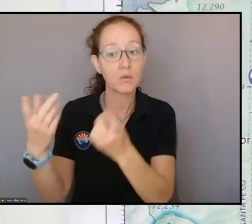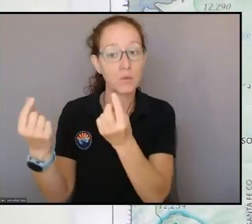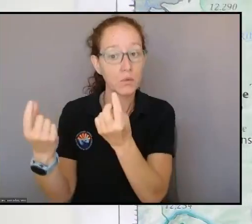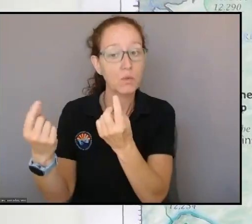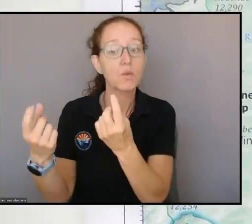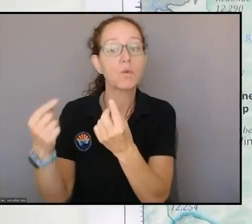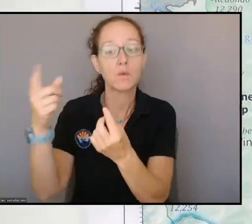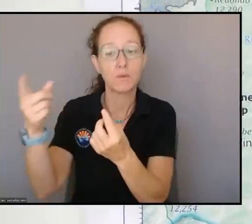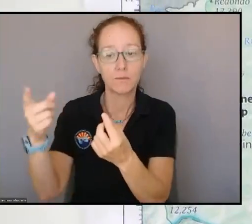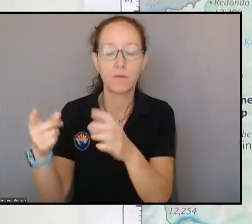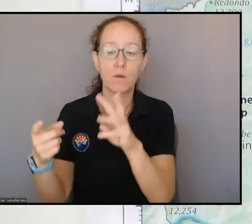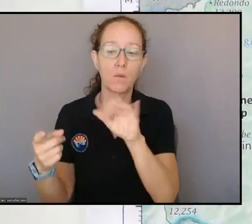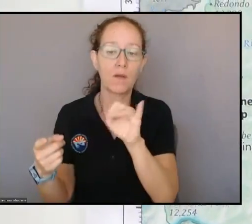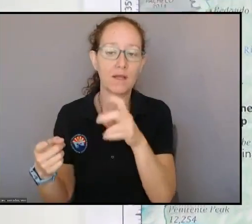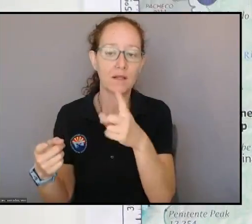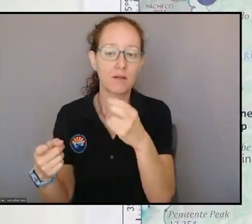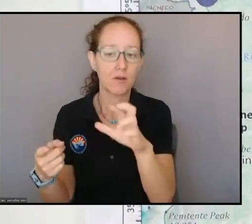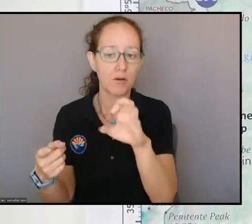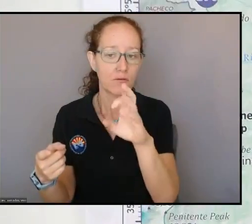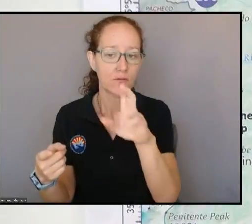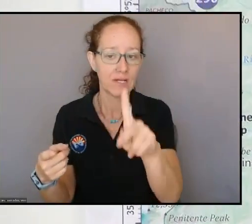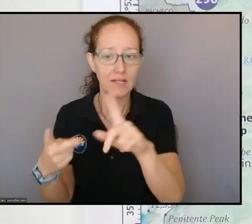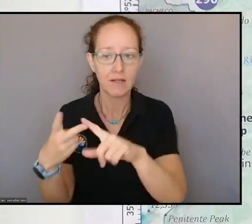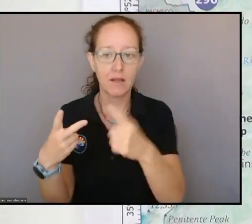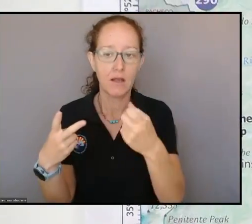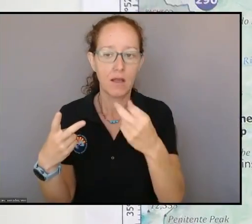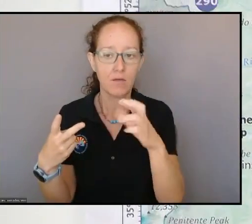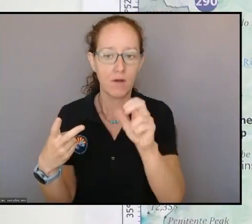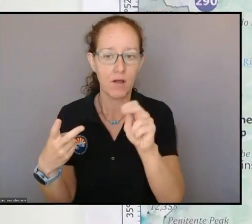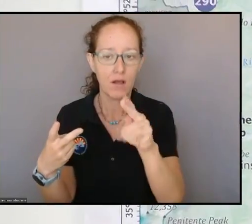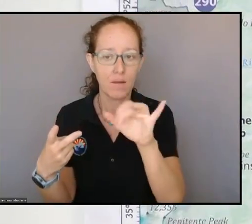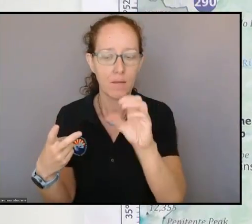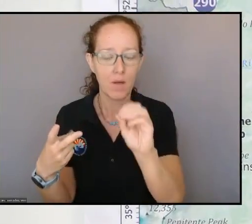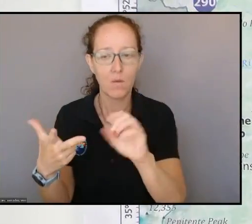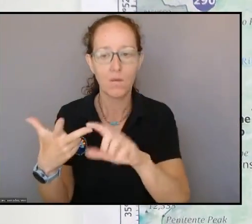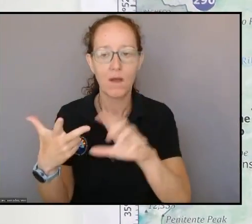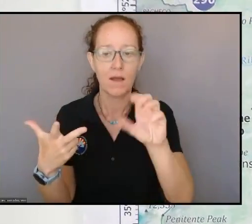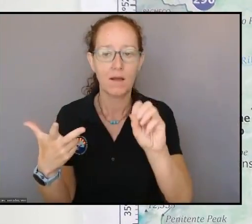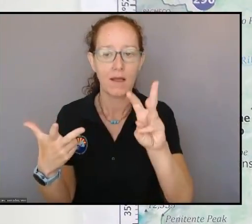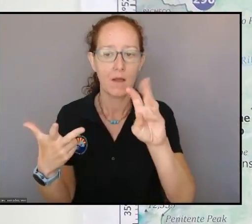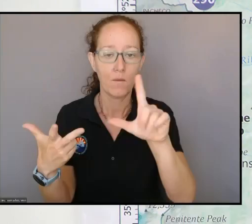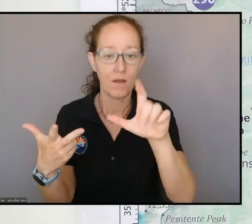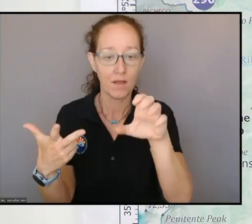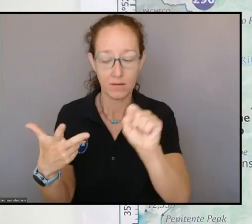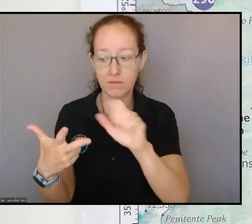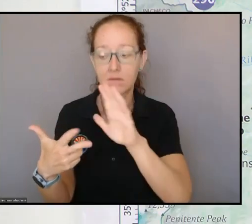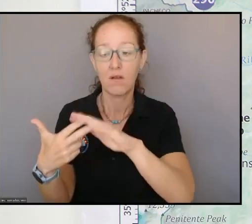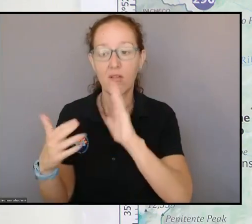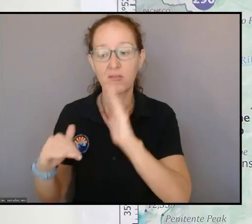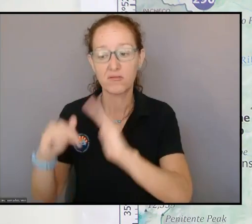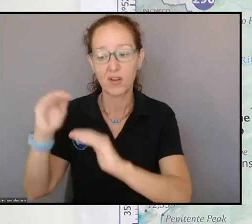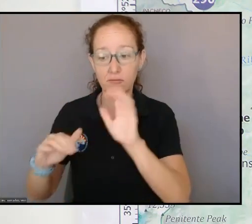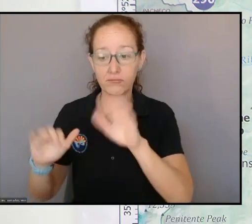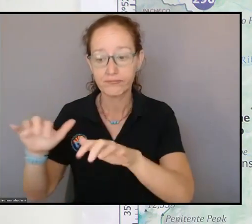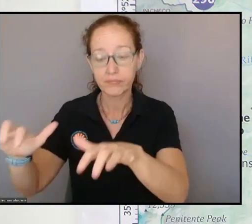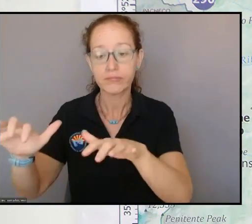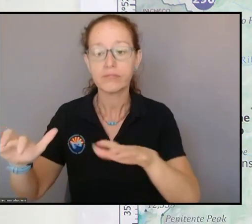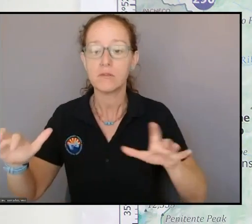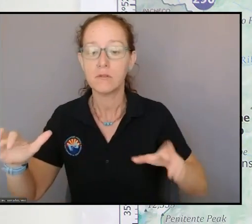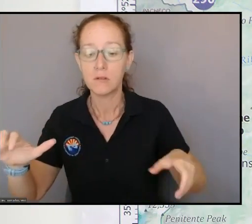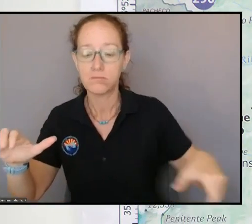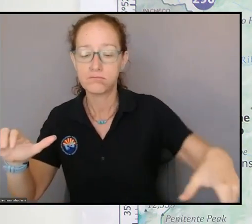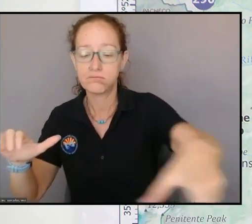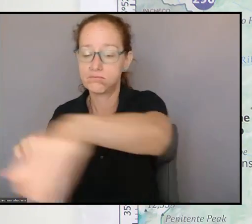Windsor Creek area, Geronimo, and Cal's structures in there. All that work should be completed and signed off today.